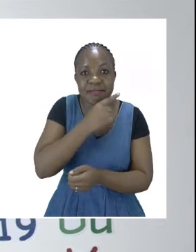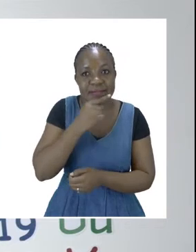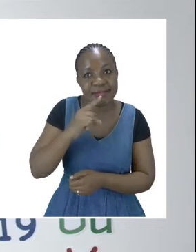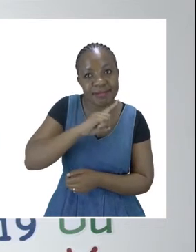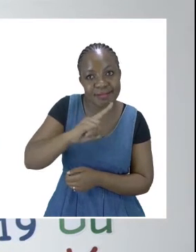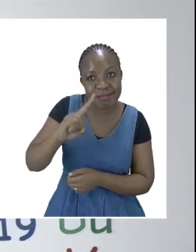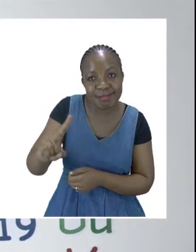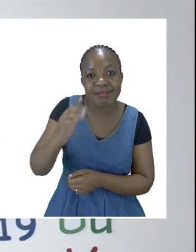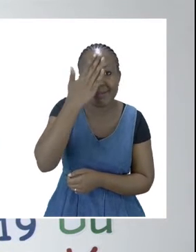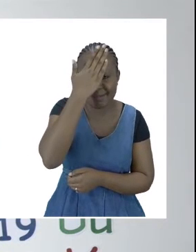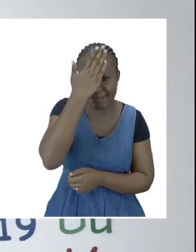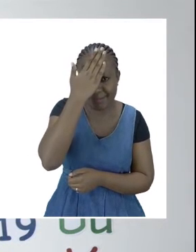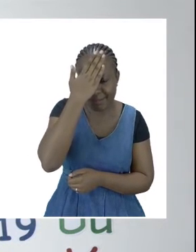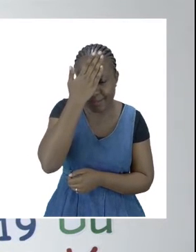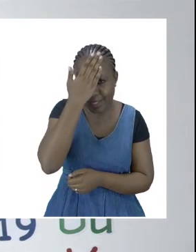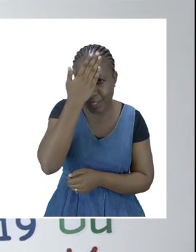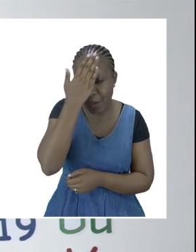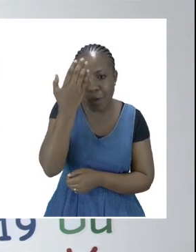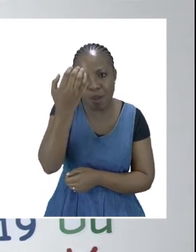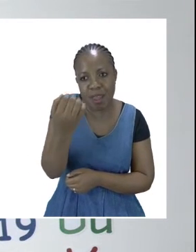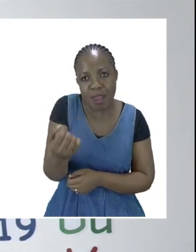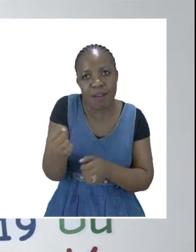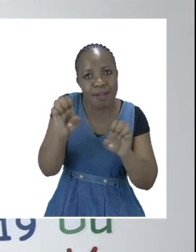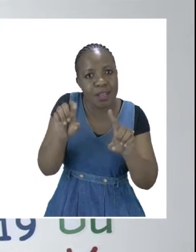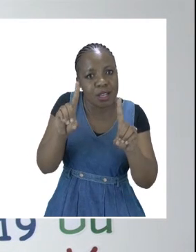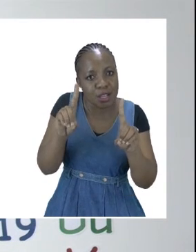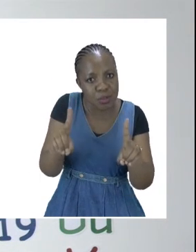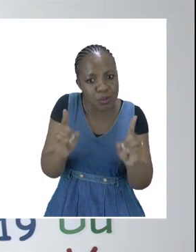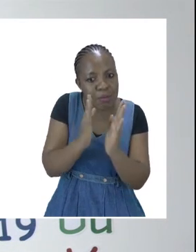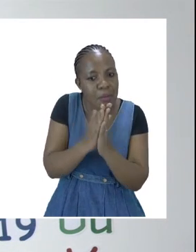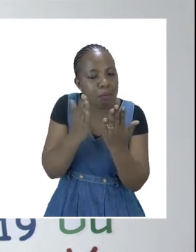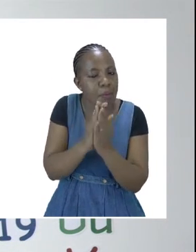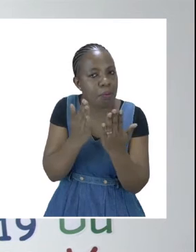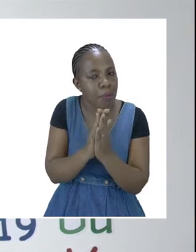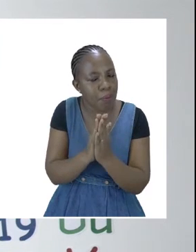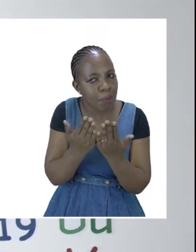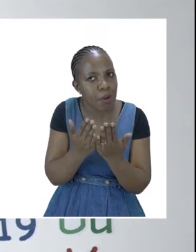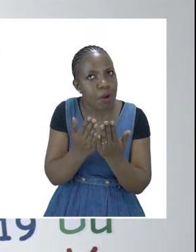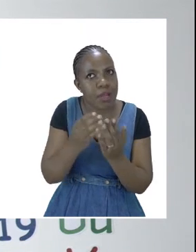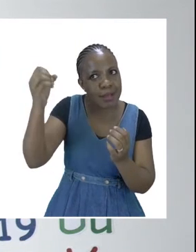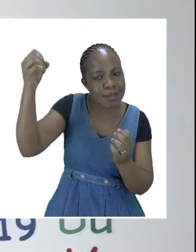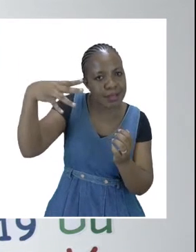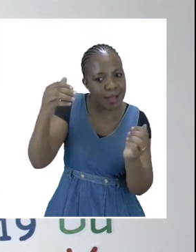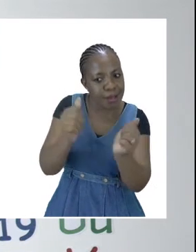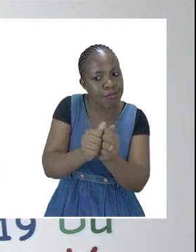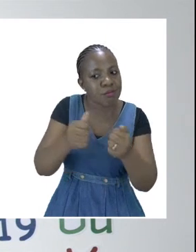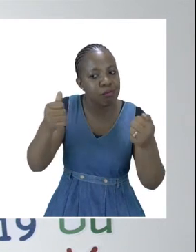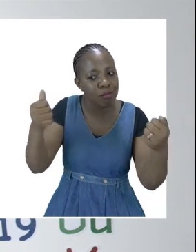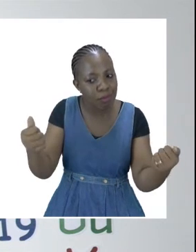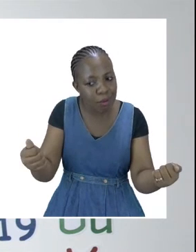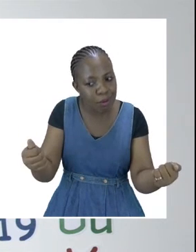education booklet in our daily newspaper street sales or at your school